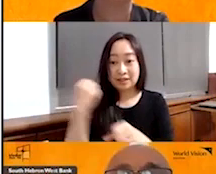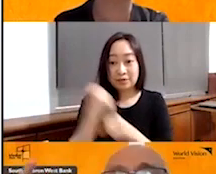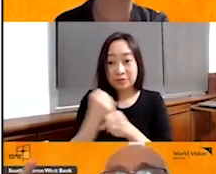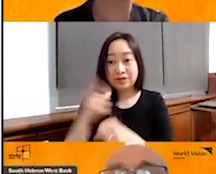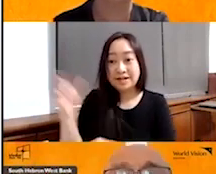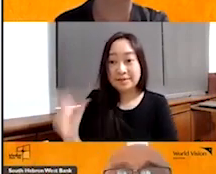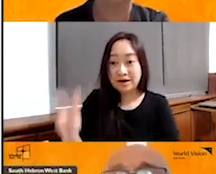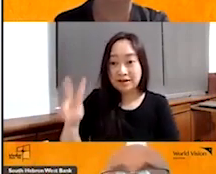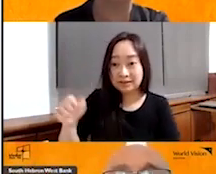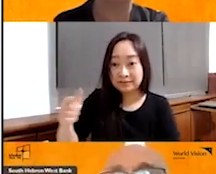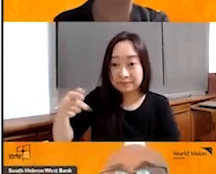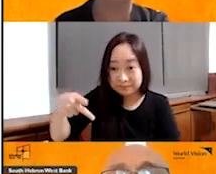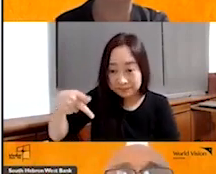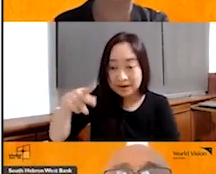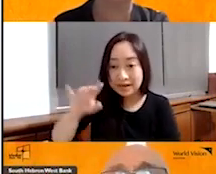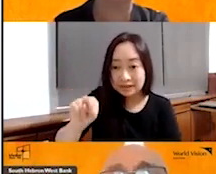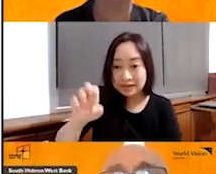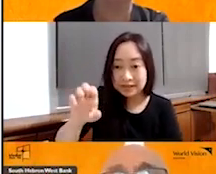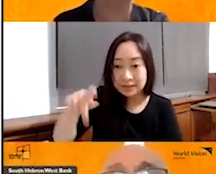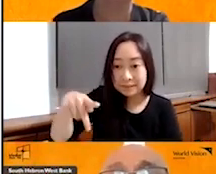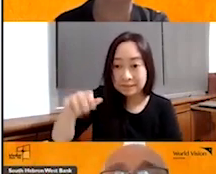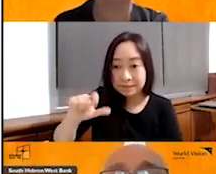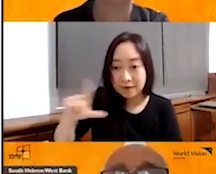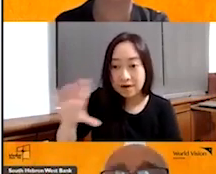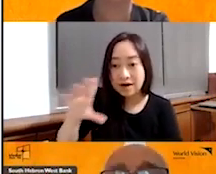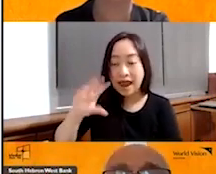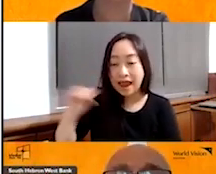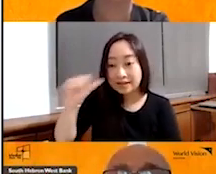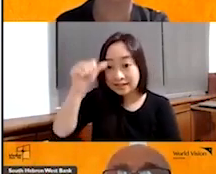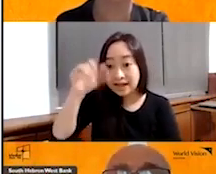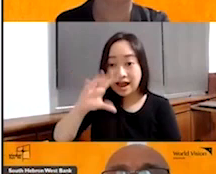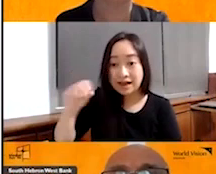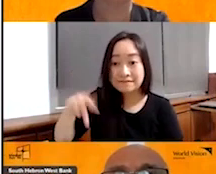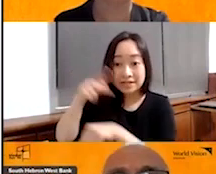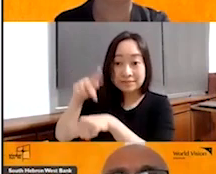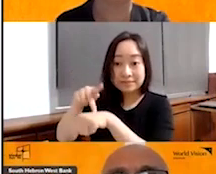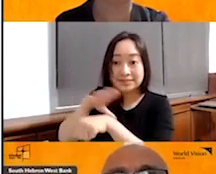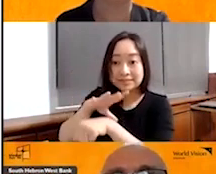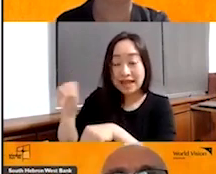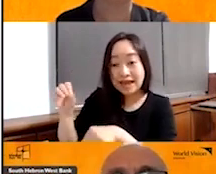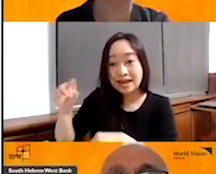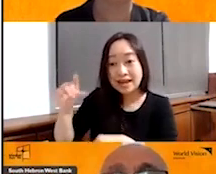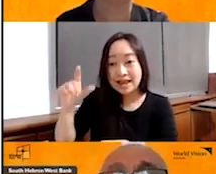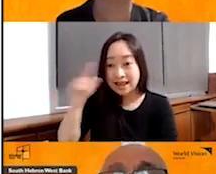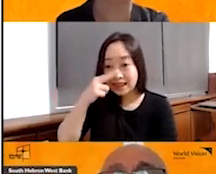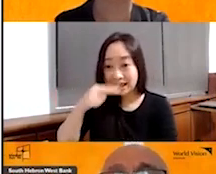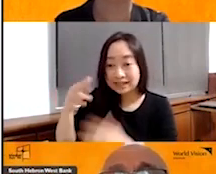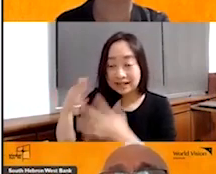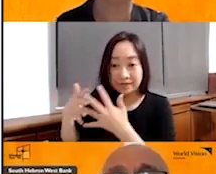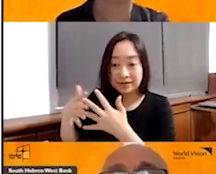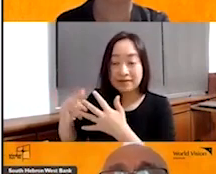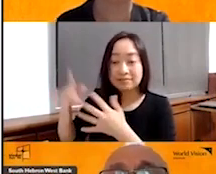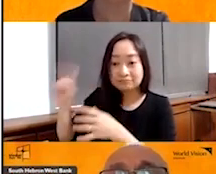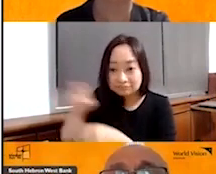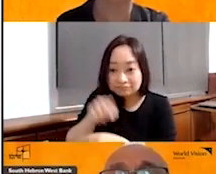and India and Philippines, also in Latin America. But I make some field visits